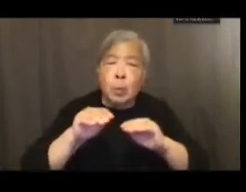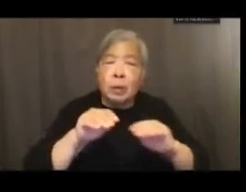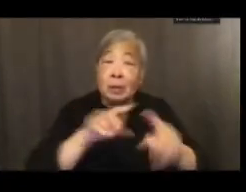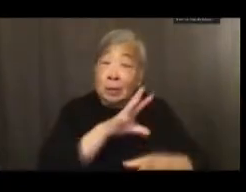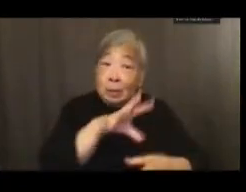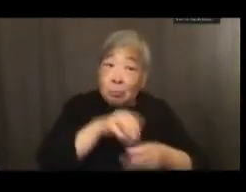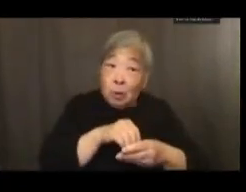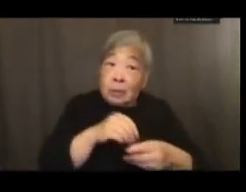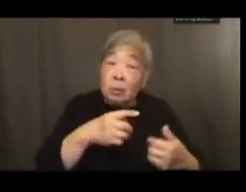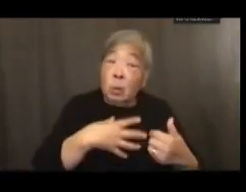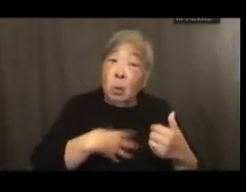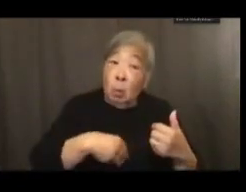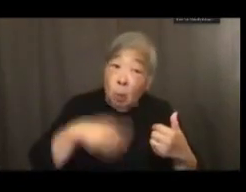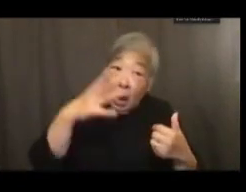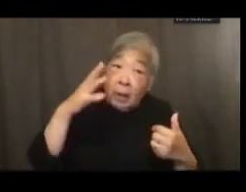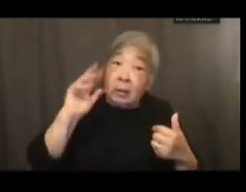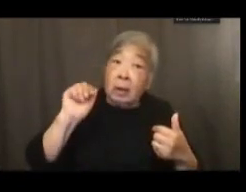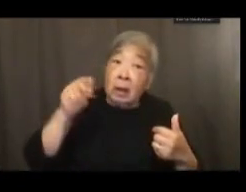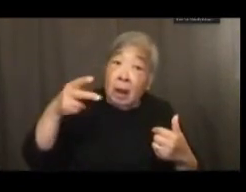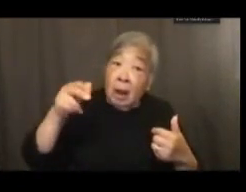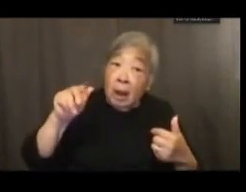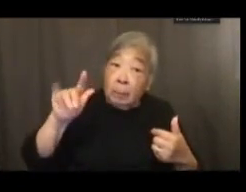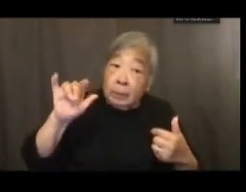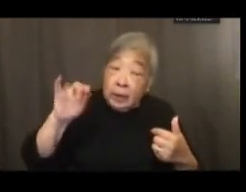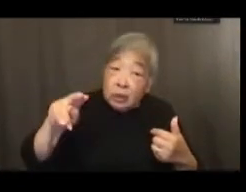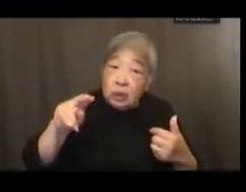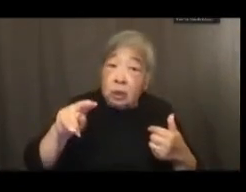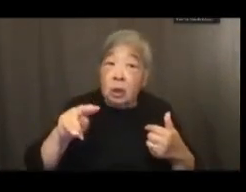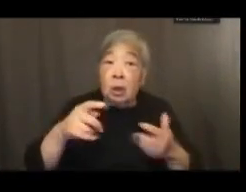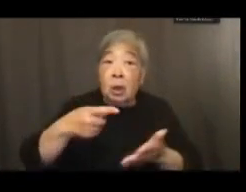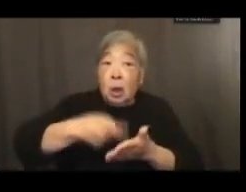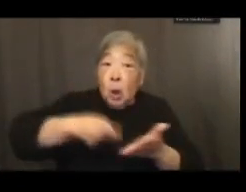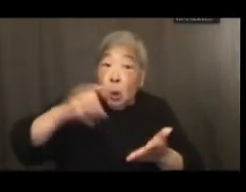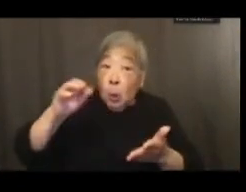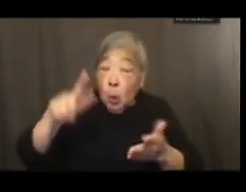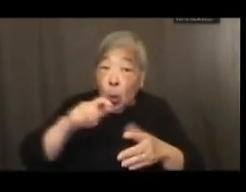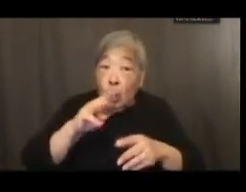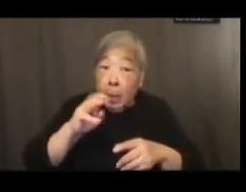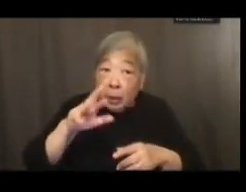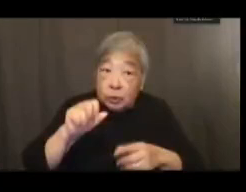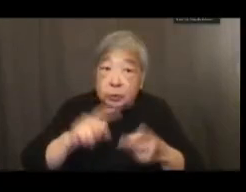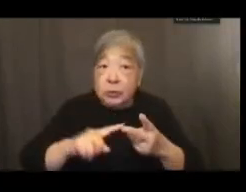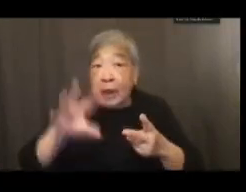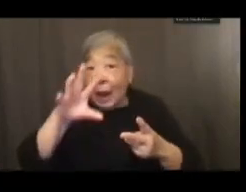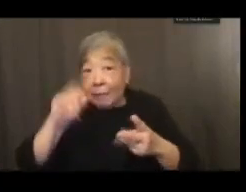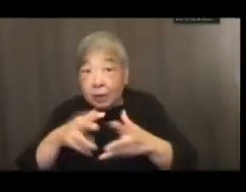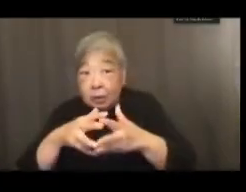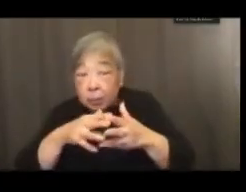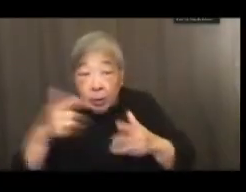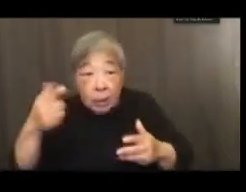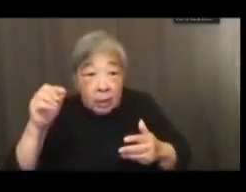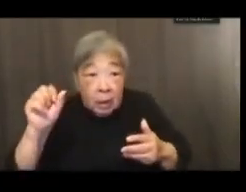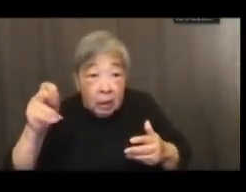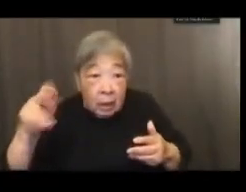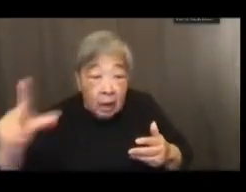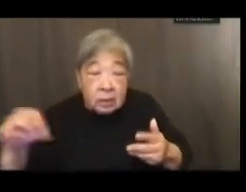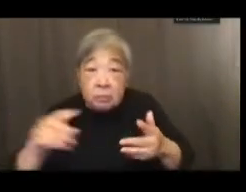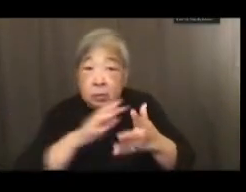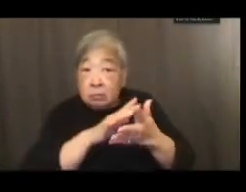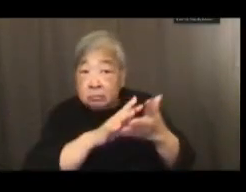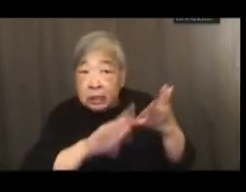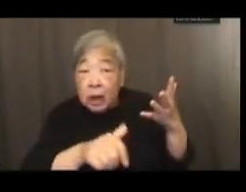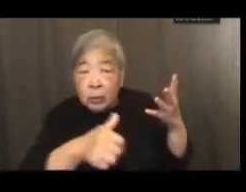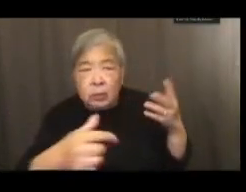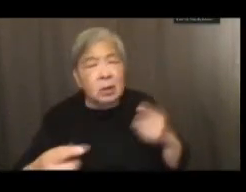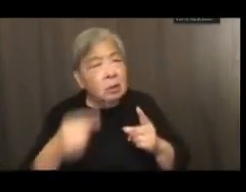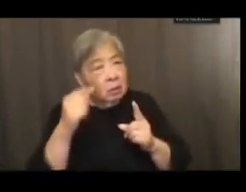Appalachian coal miners, Latinx border immigrants, and African American gospel. Bishop Barber reflected